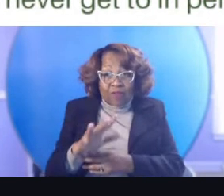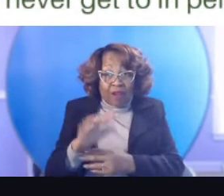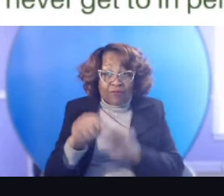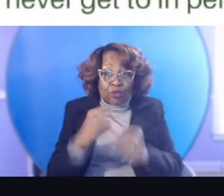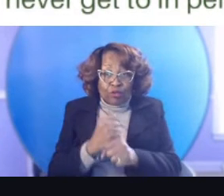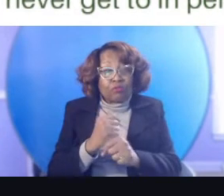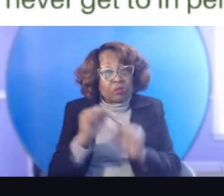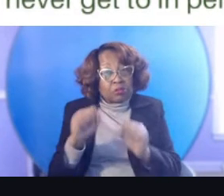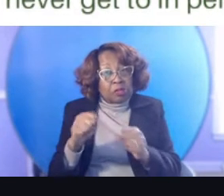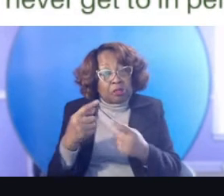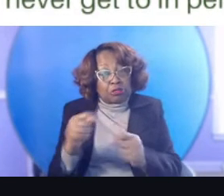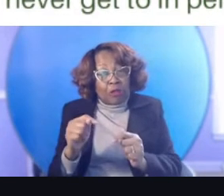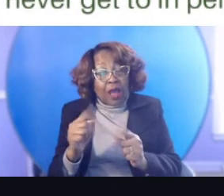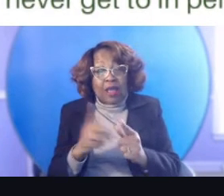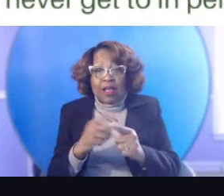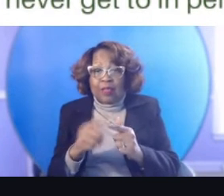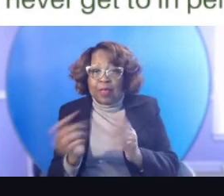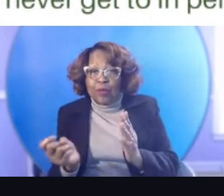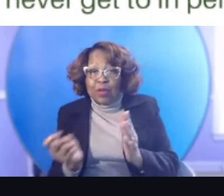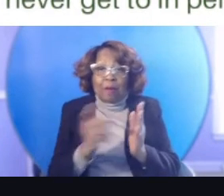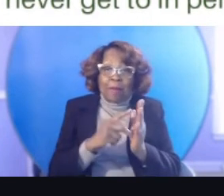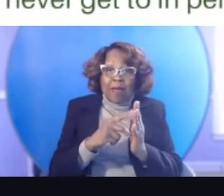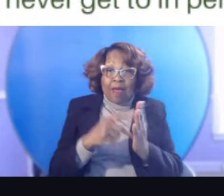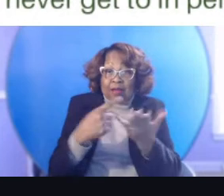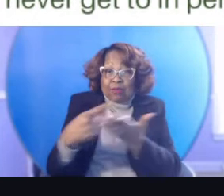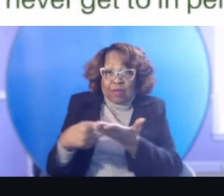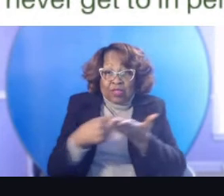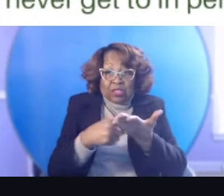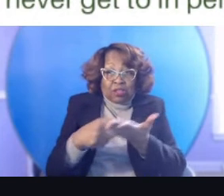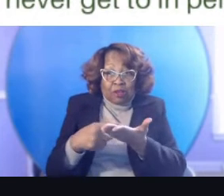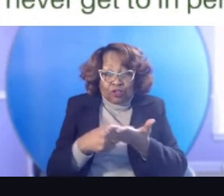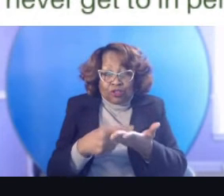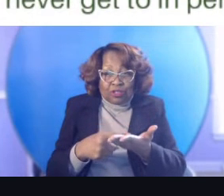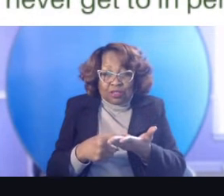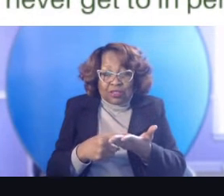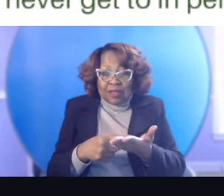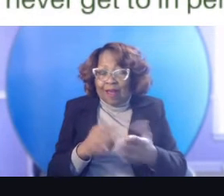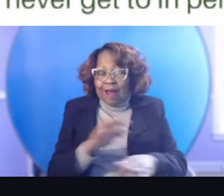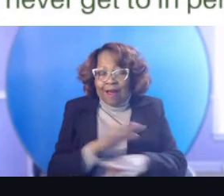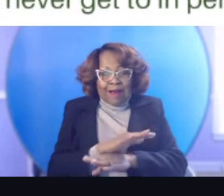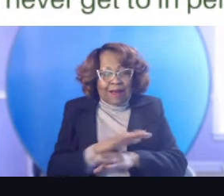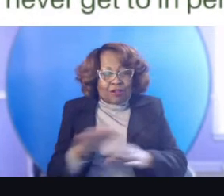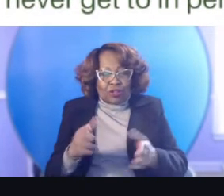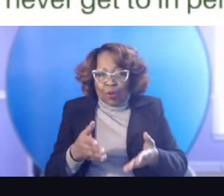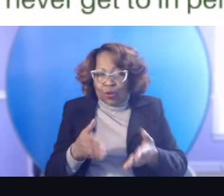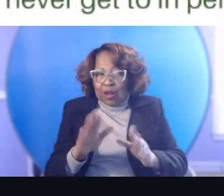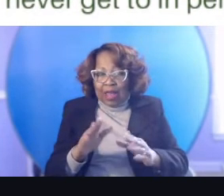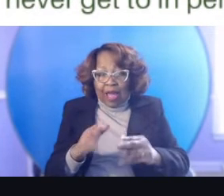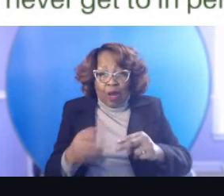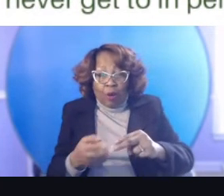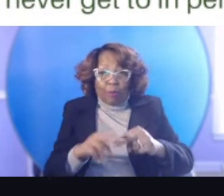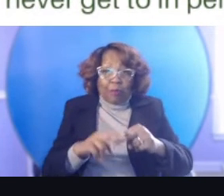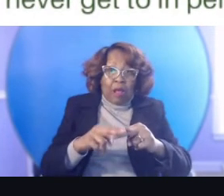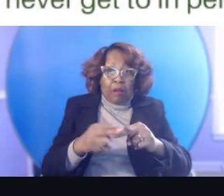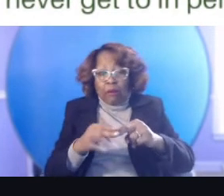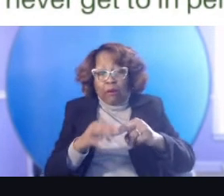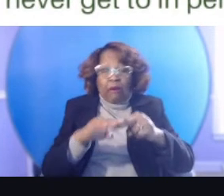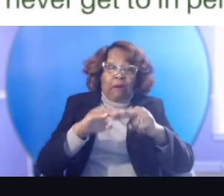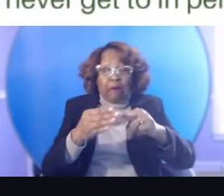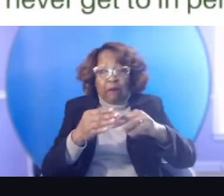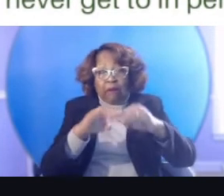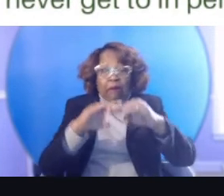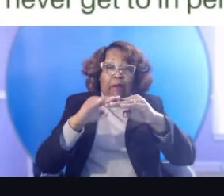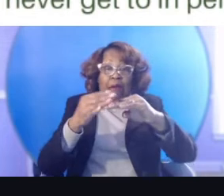and then we come back and have a discussion. Uh, I don't allow the piling on of, of, um,